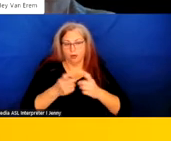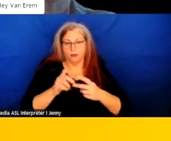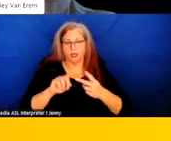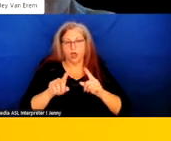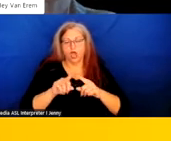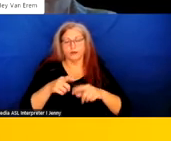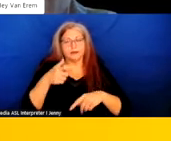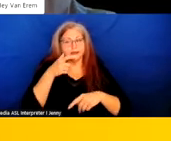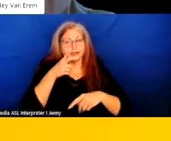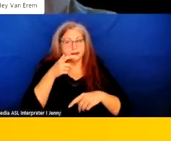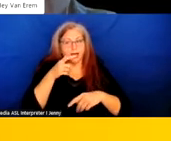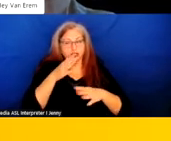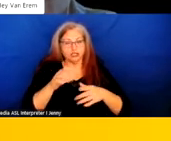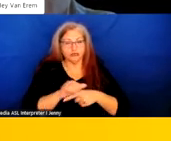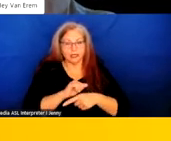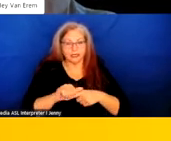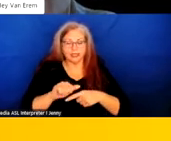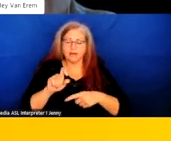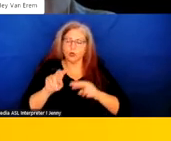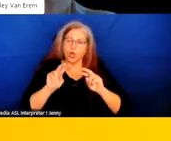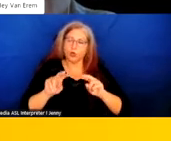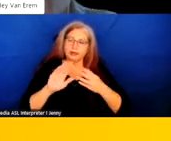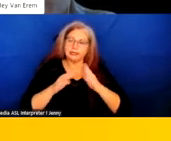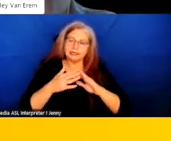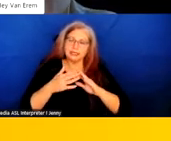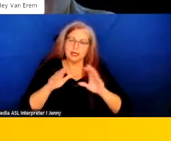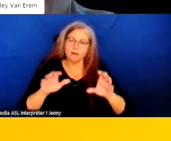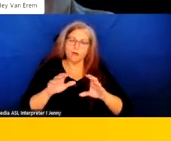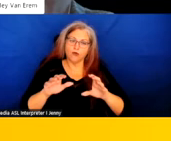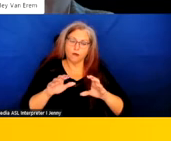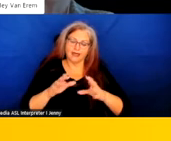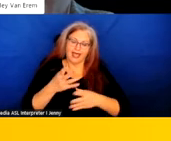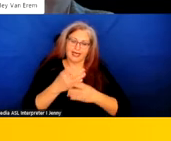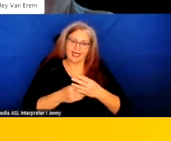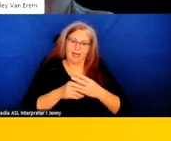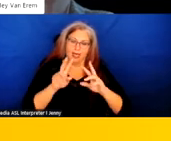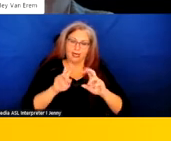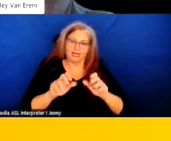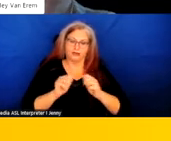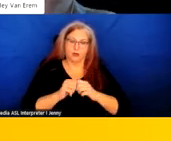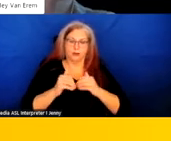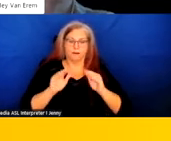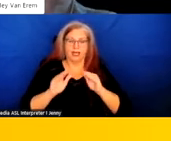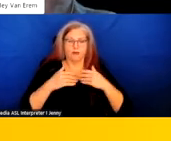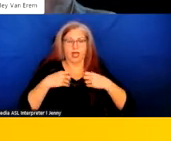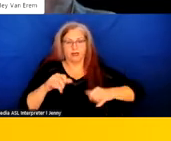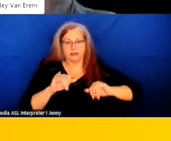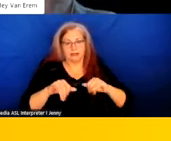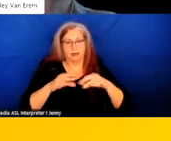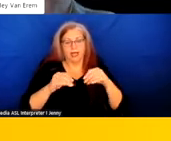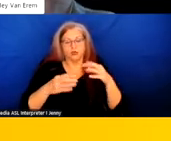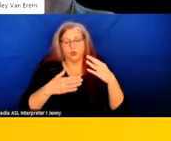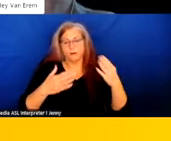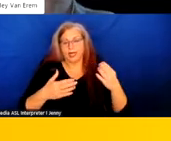dispatcher training, then really looking at the city performing a gaps analysis of behavioral health service system and recommending